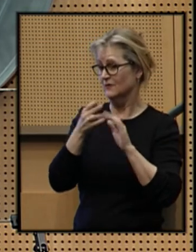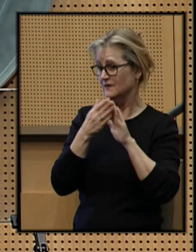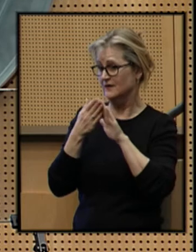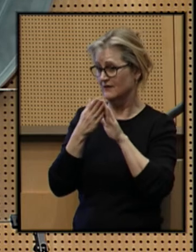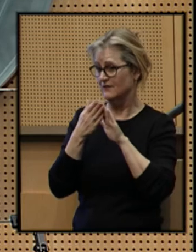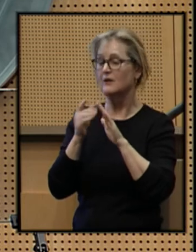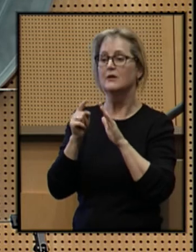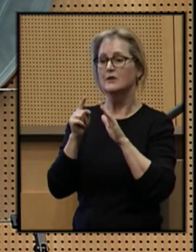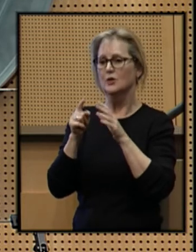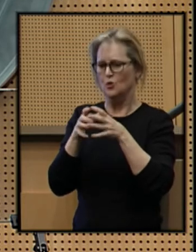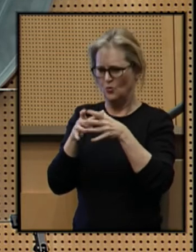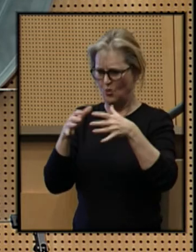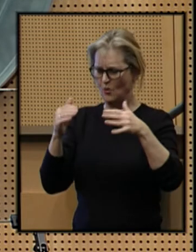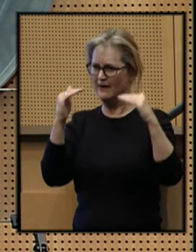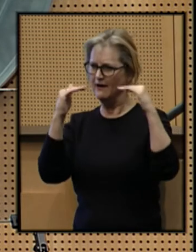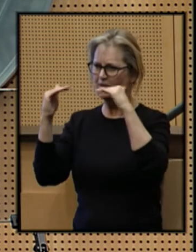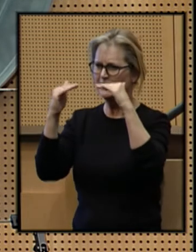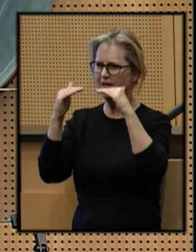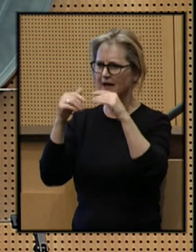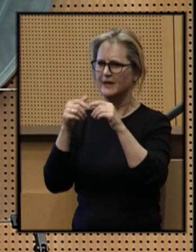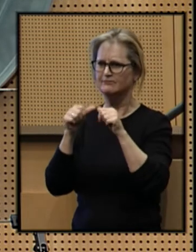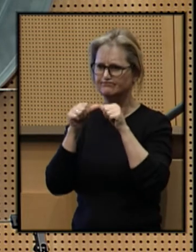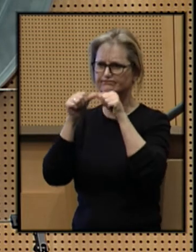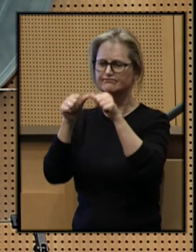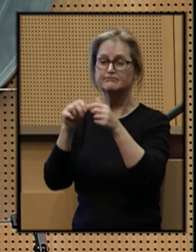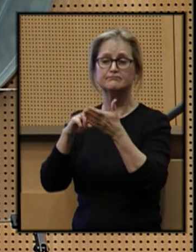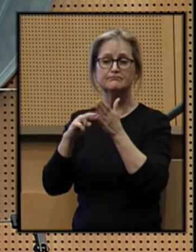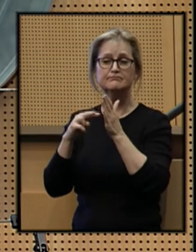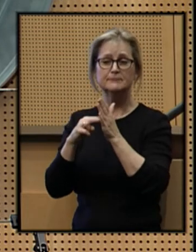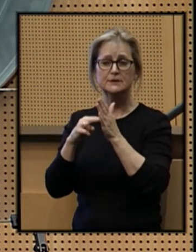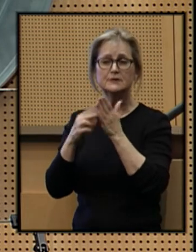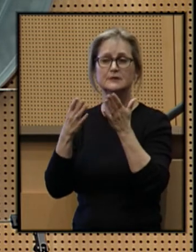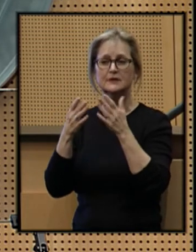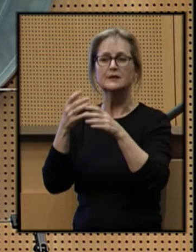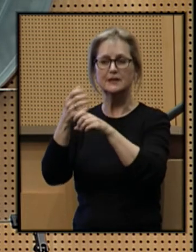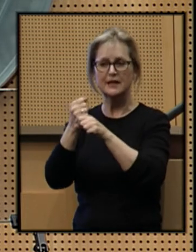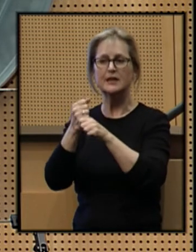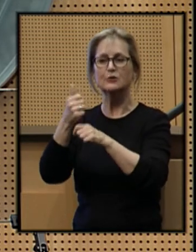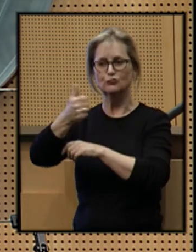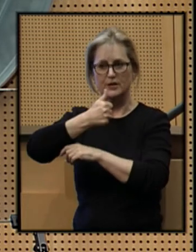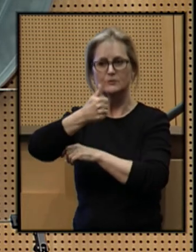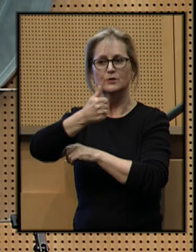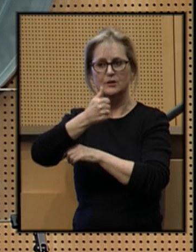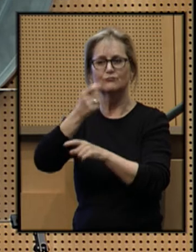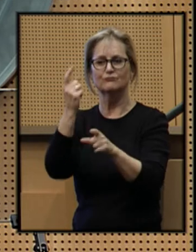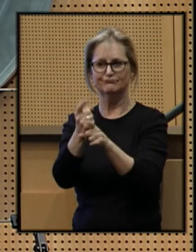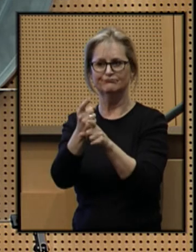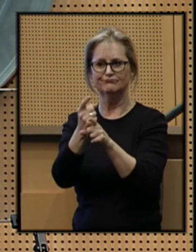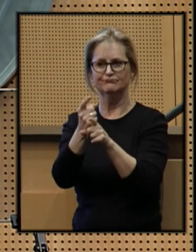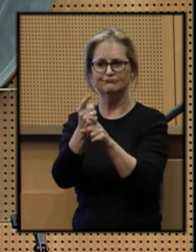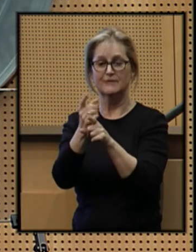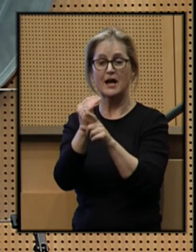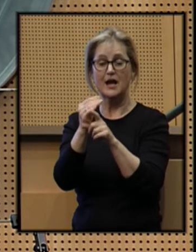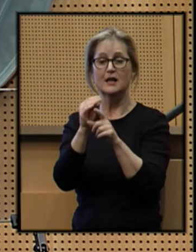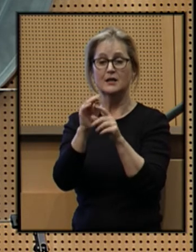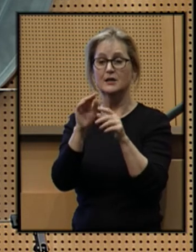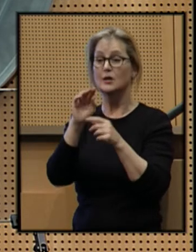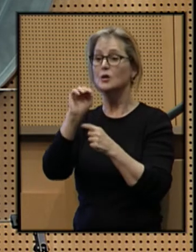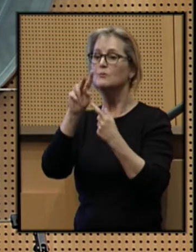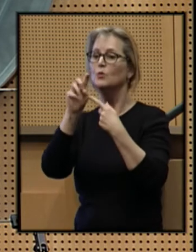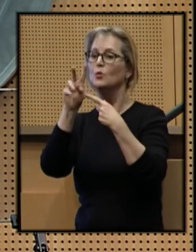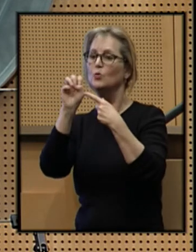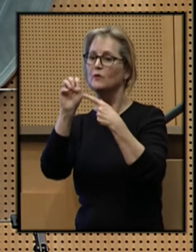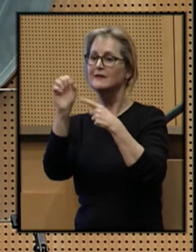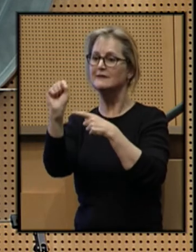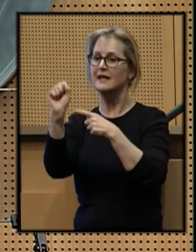Growing equitably and sustainably means getting transportation right. And Move Seattle is